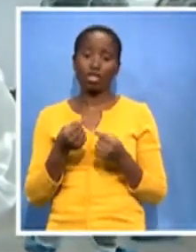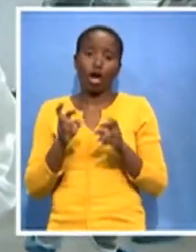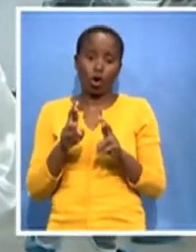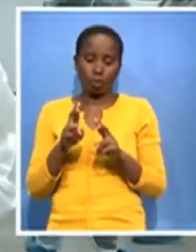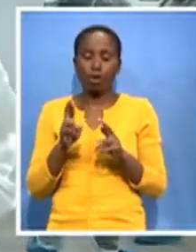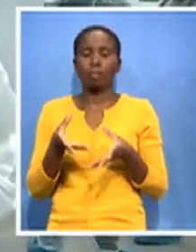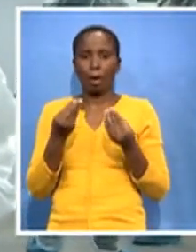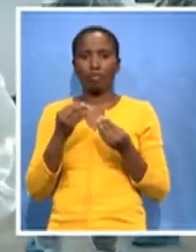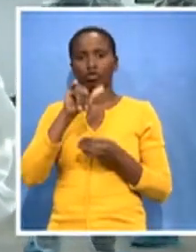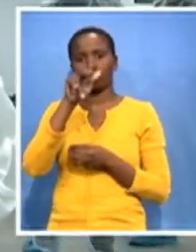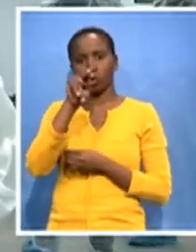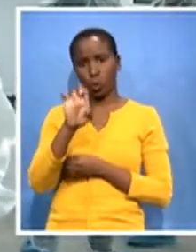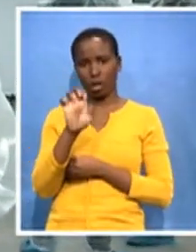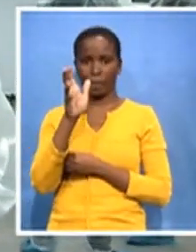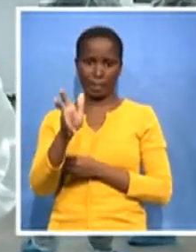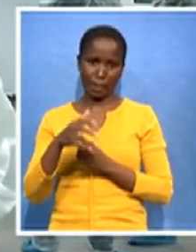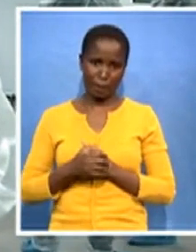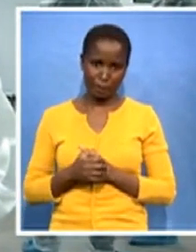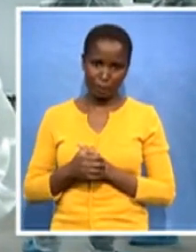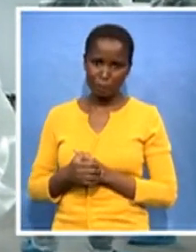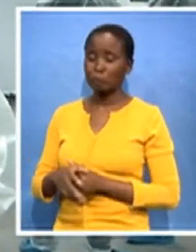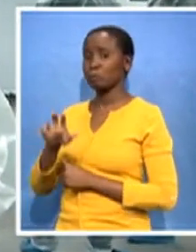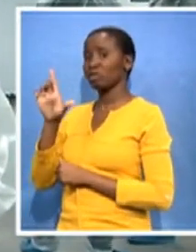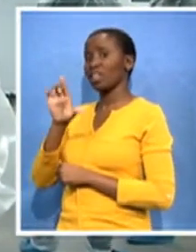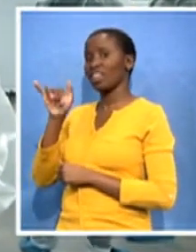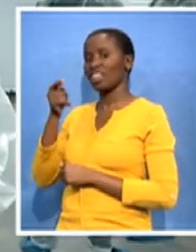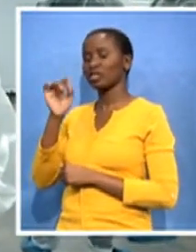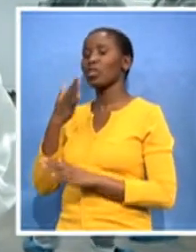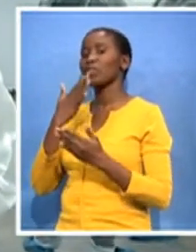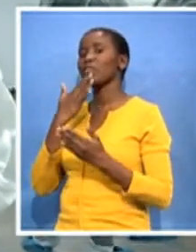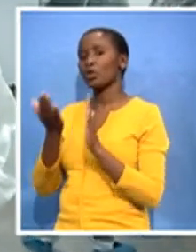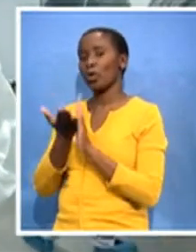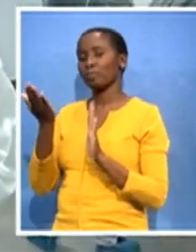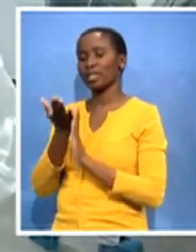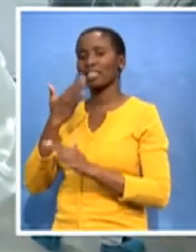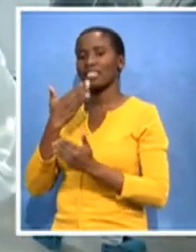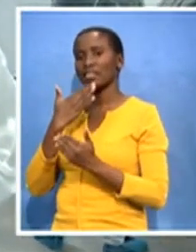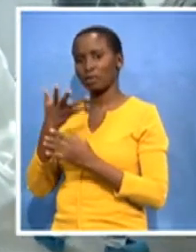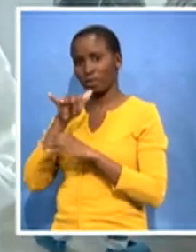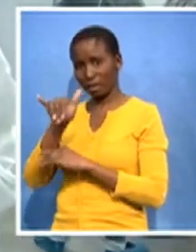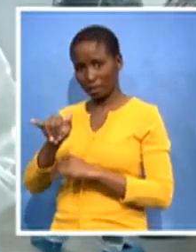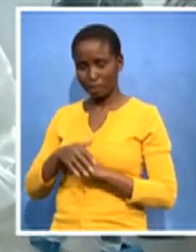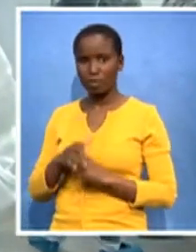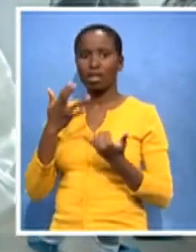Narato, thank you so much for updating us there, and I'm sure we will be crossing back to you as soon as those other processes start.